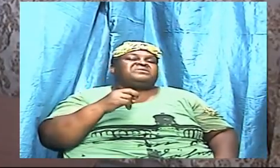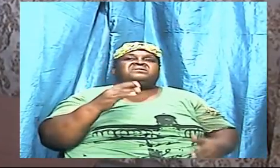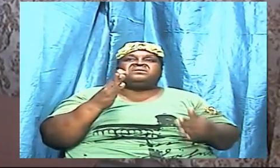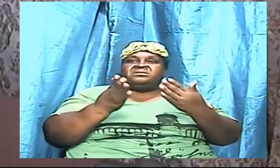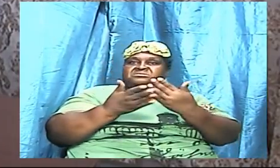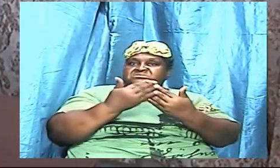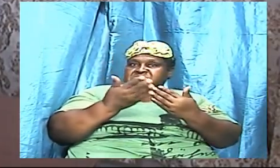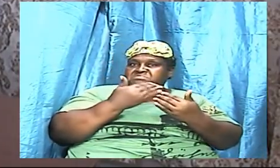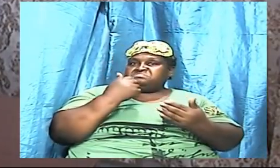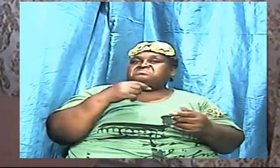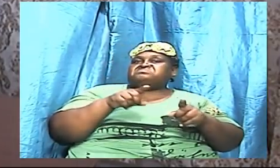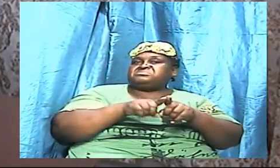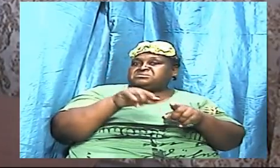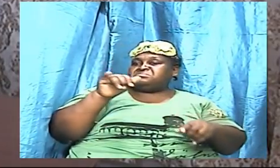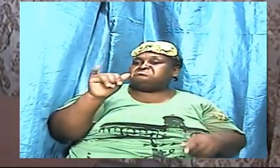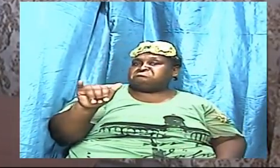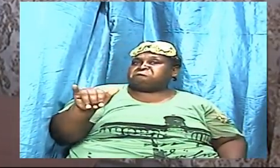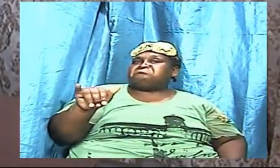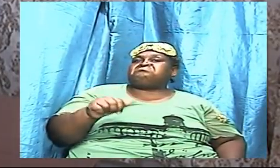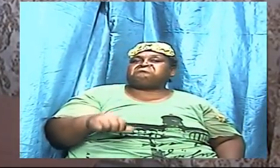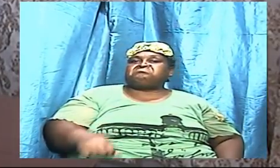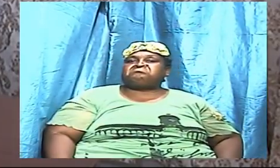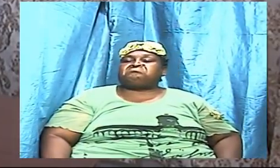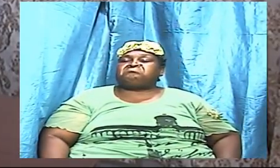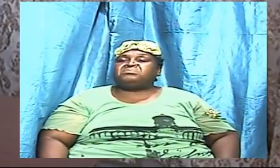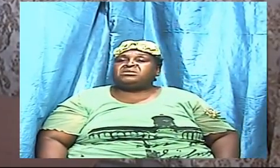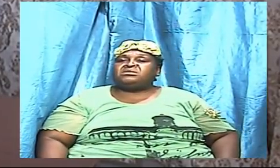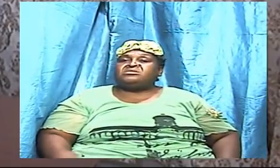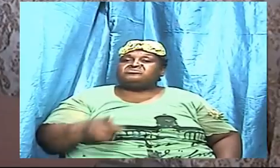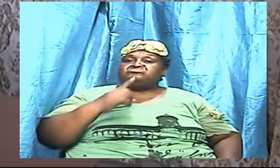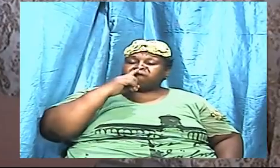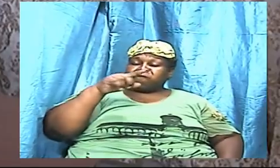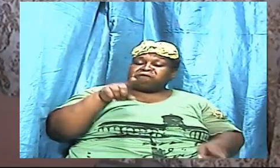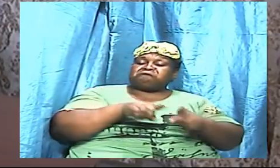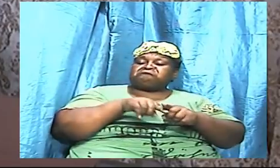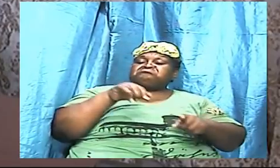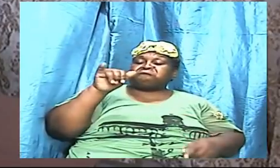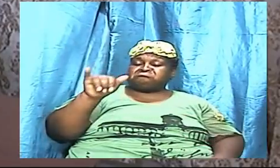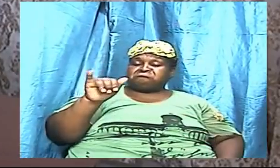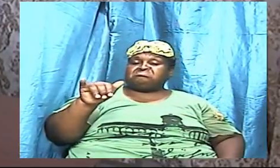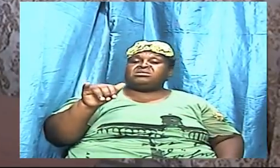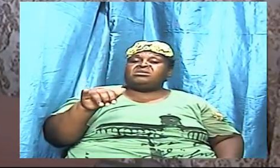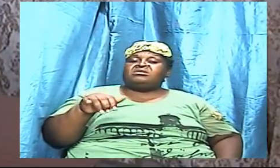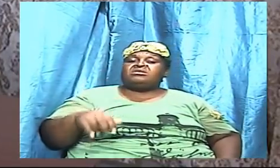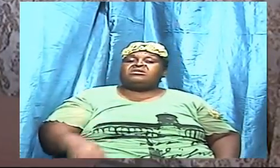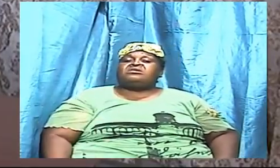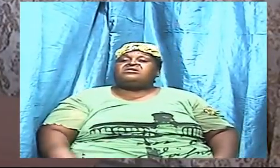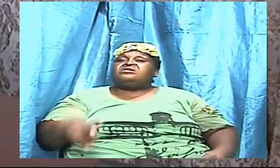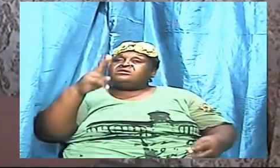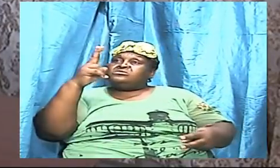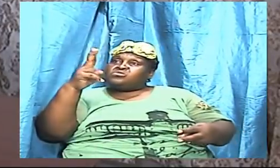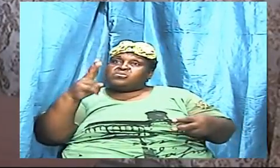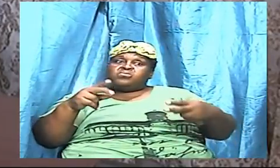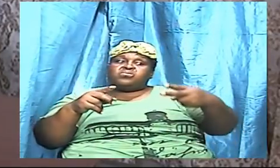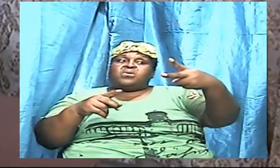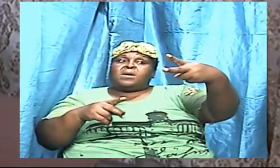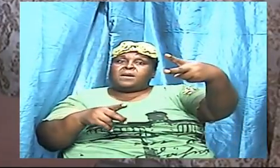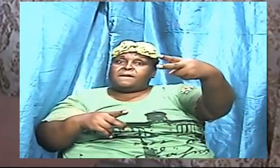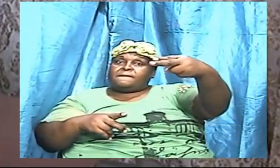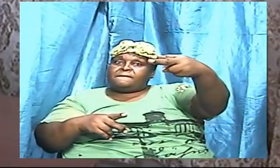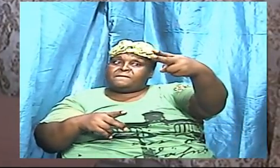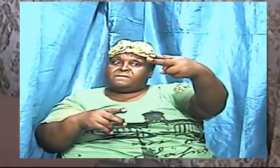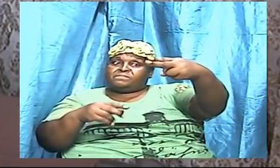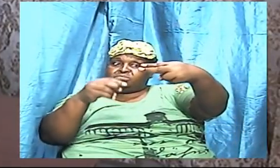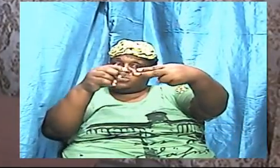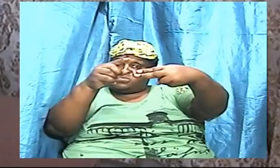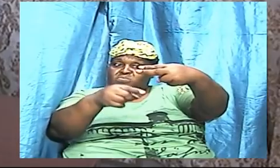simple as that it is as profound as that the two mounted sword god